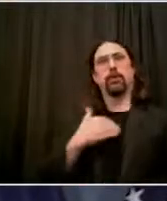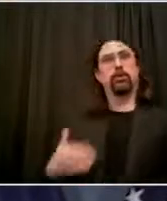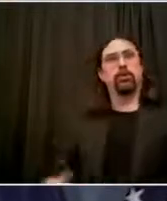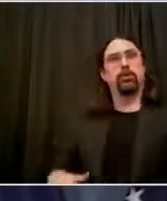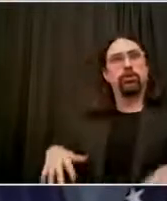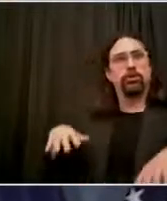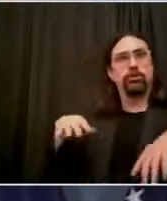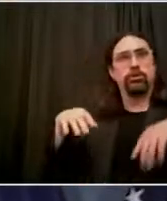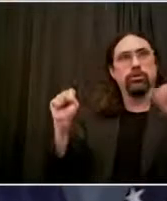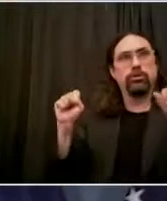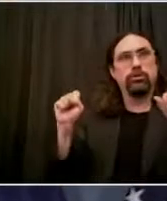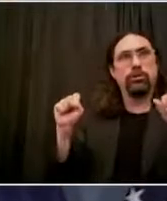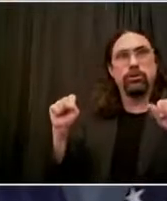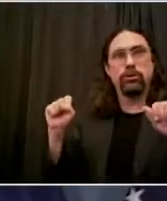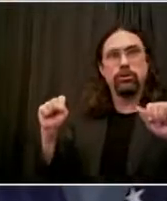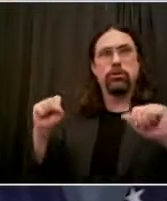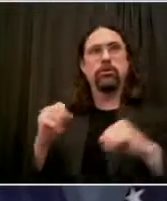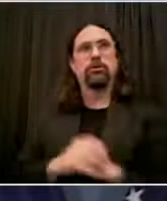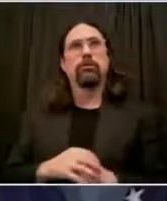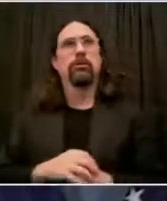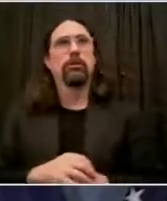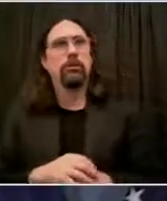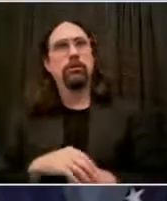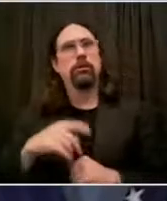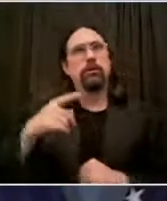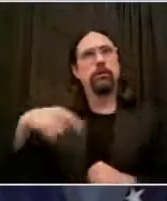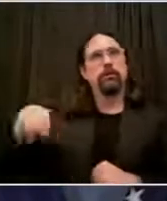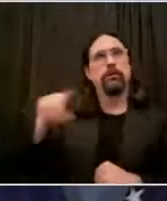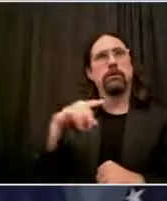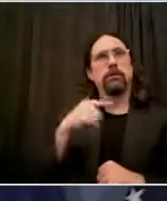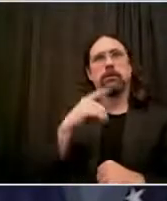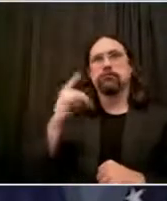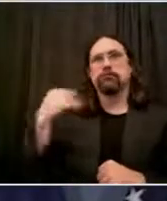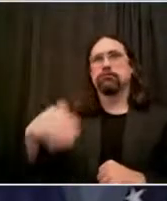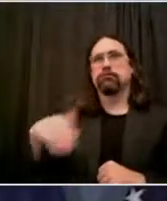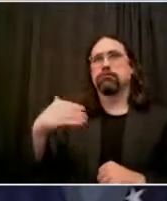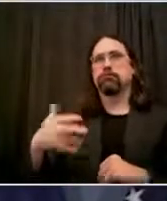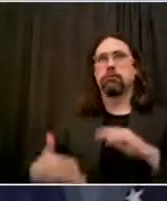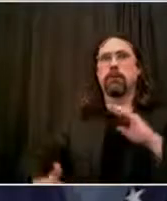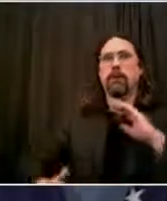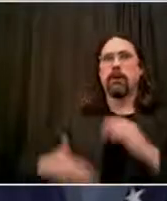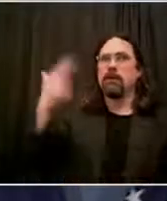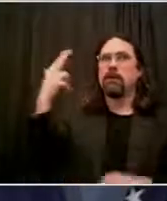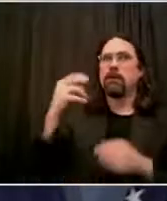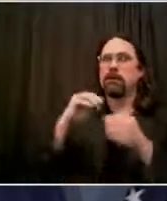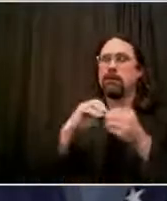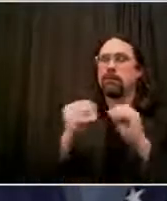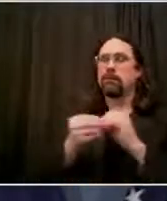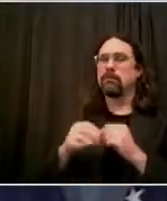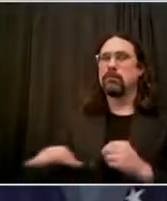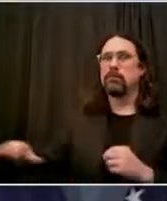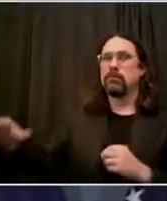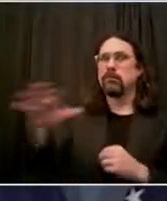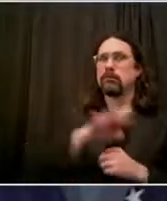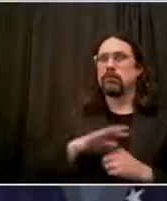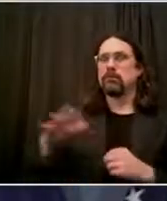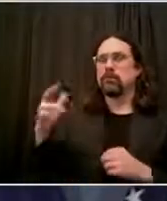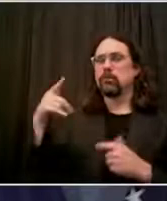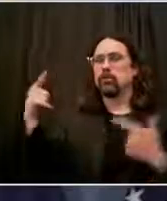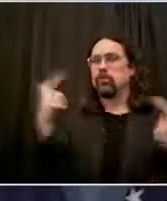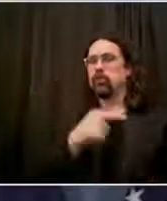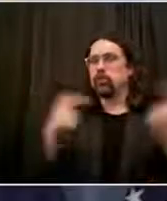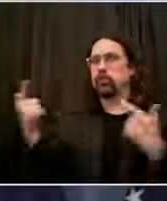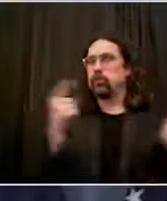surge in shootings. We were dealing with a crisis between police and community that had been created by stop and frisk, and that